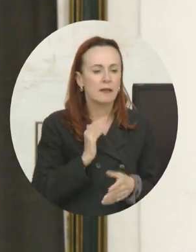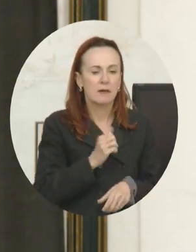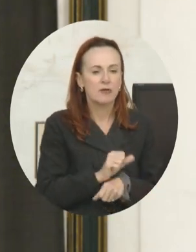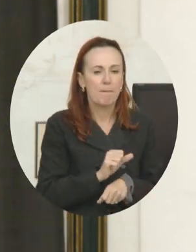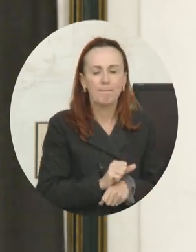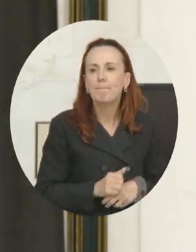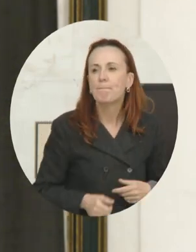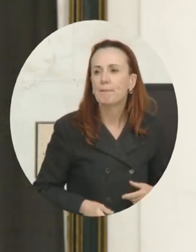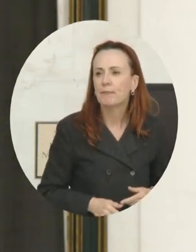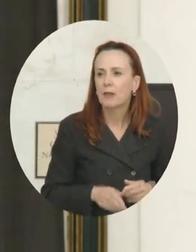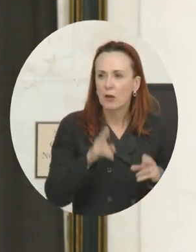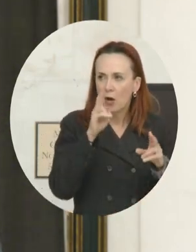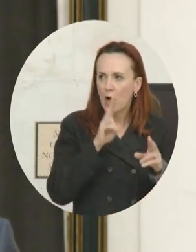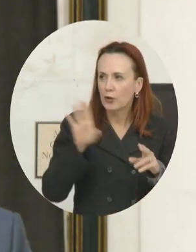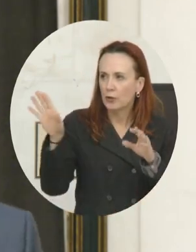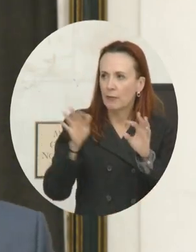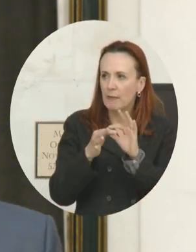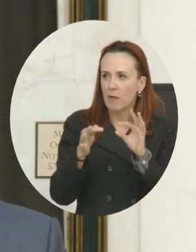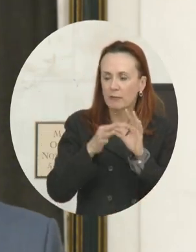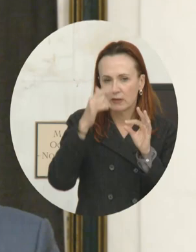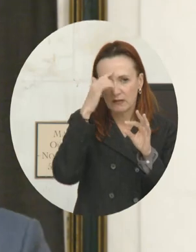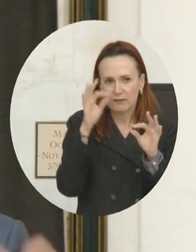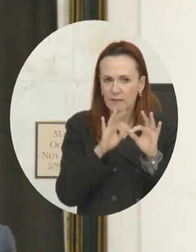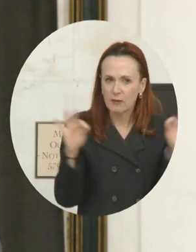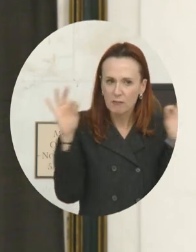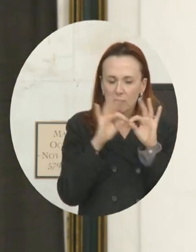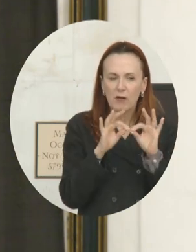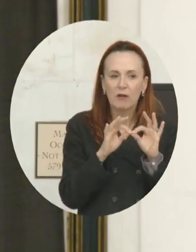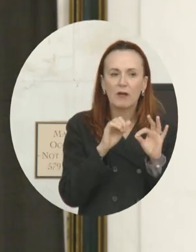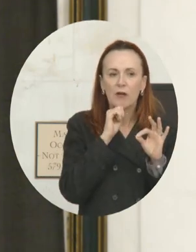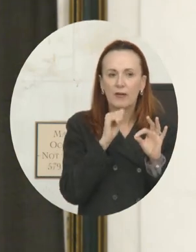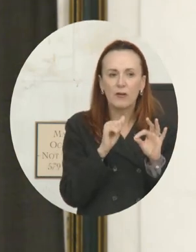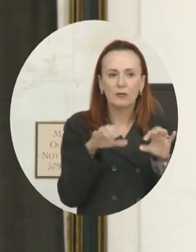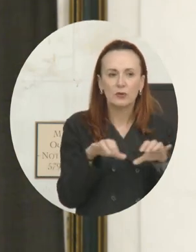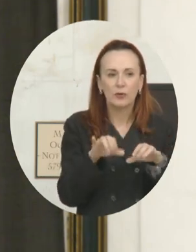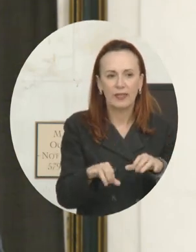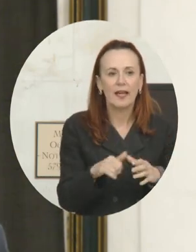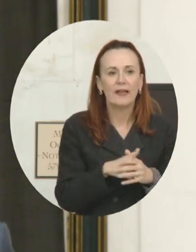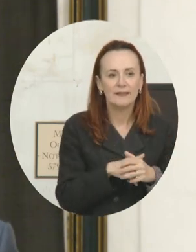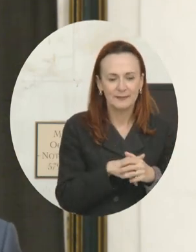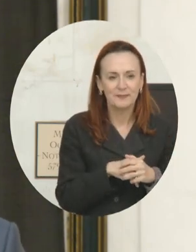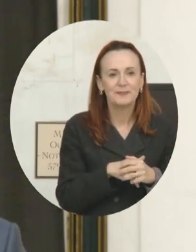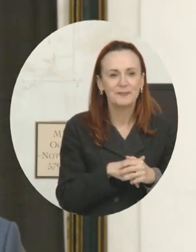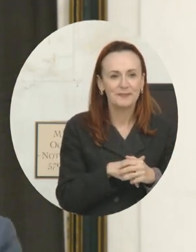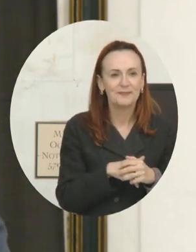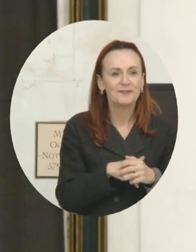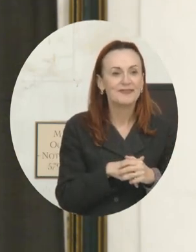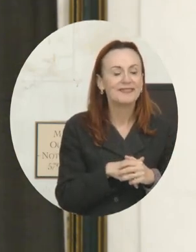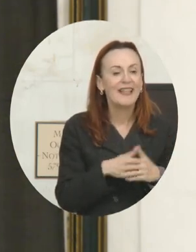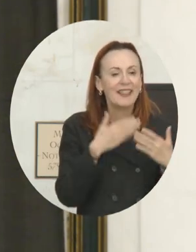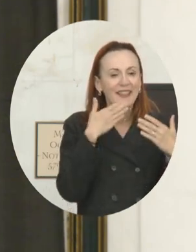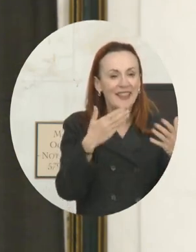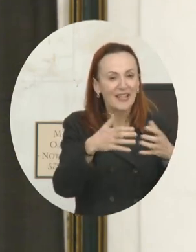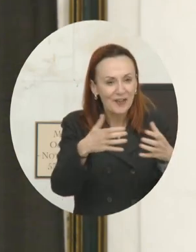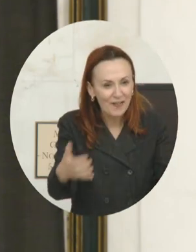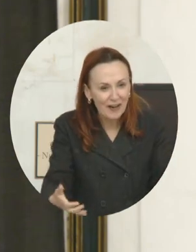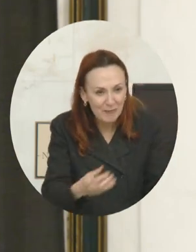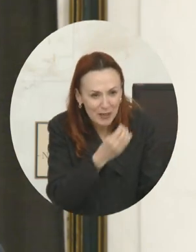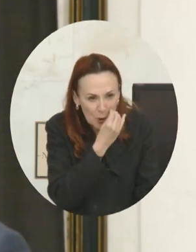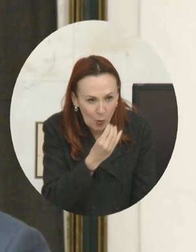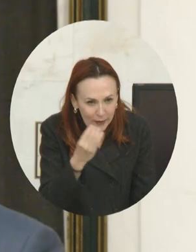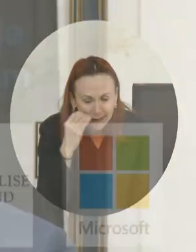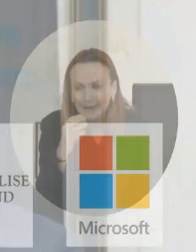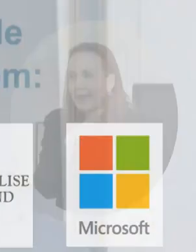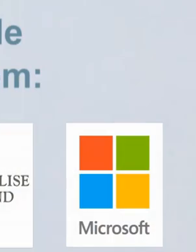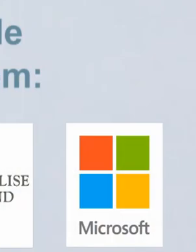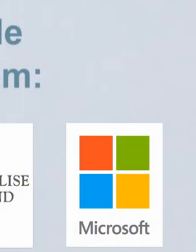just wanted to honor her remarks and her remarks because it's very important that we not fall into that trap, and that's what I think today is all about. So thank you very much for coming, ORCID, and my